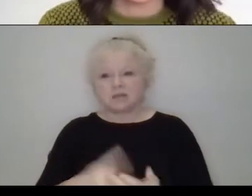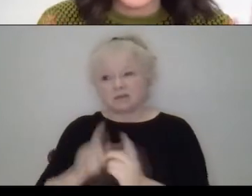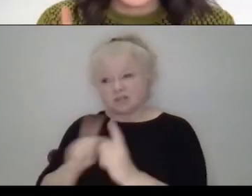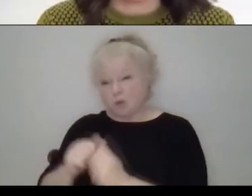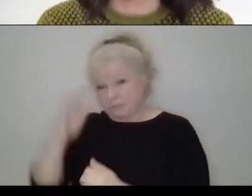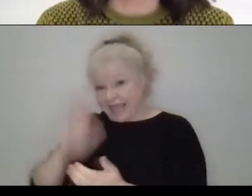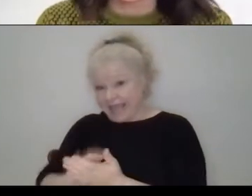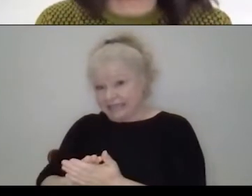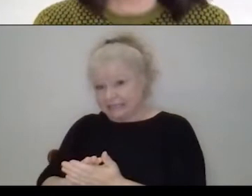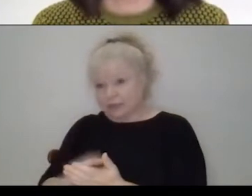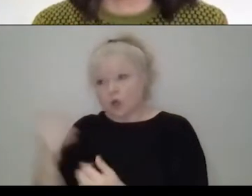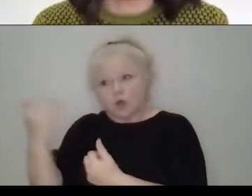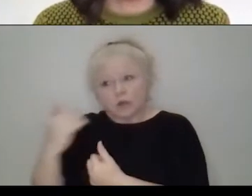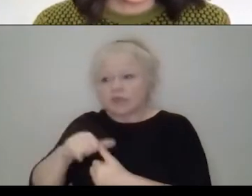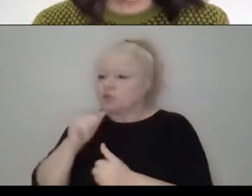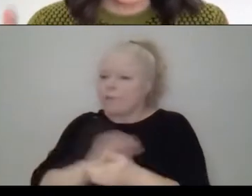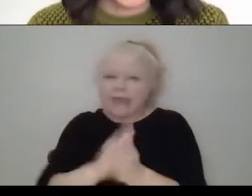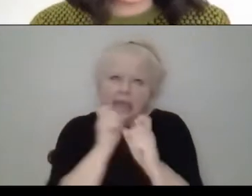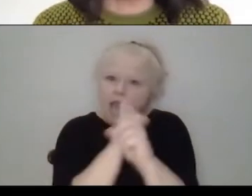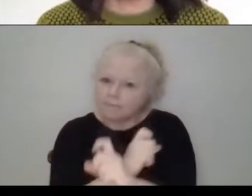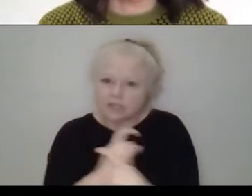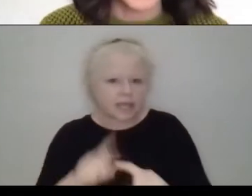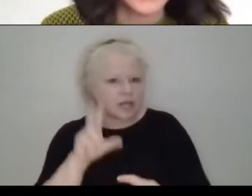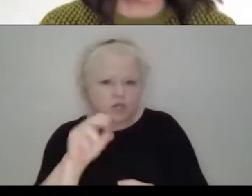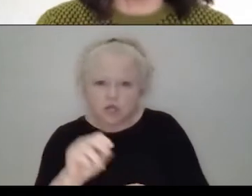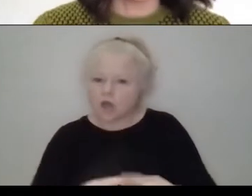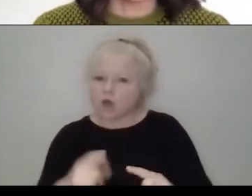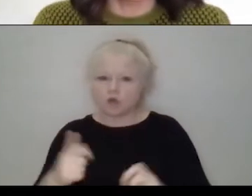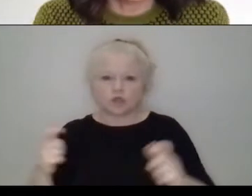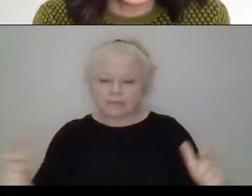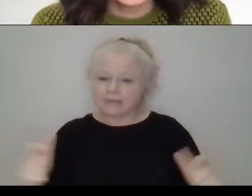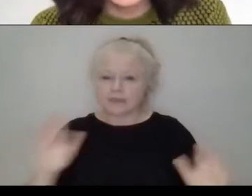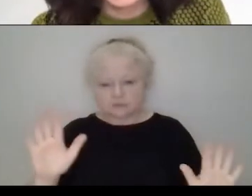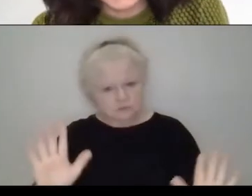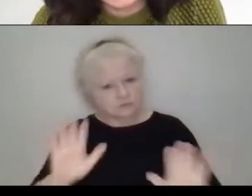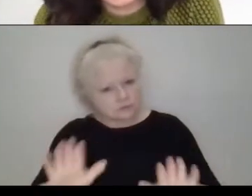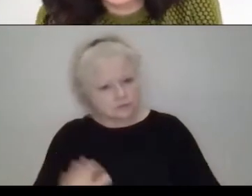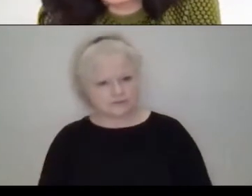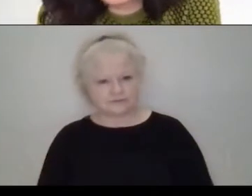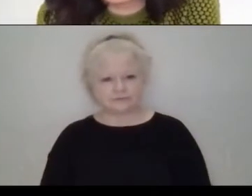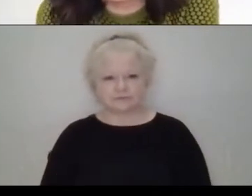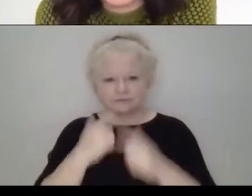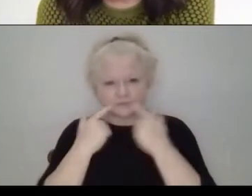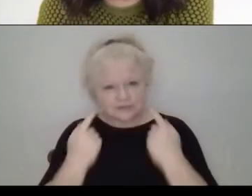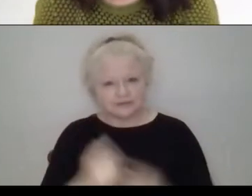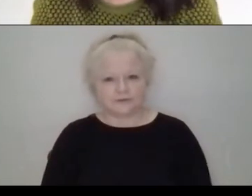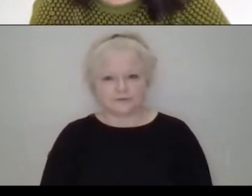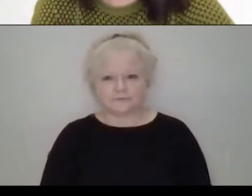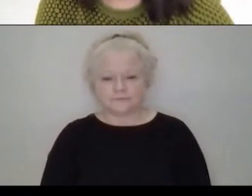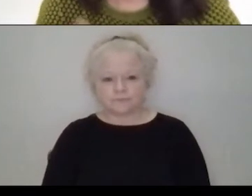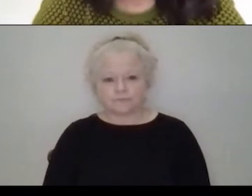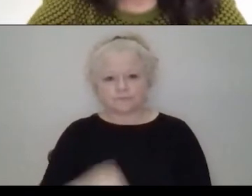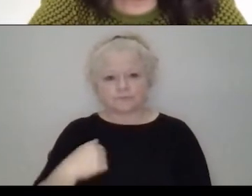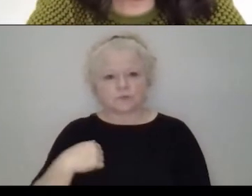husband, he reminds me, don't complicate it. Please don't make huge things, Marisol. Right. And I always, I don't know. I